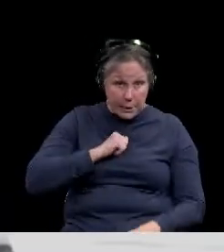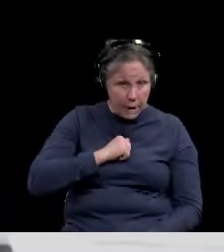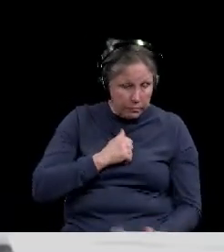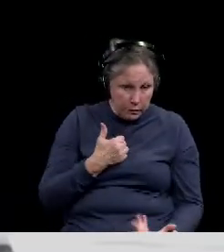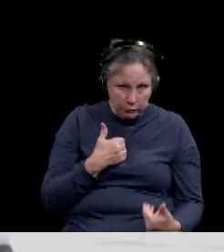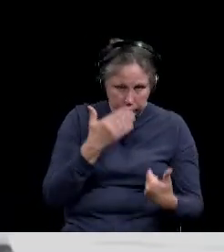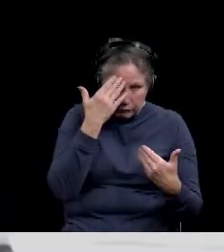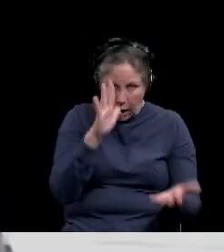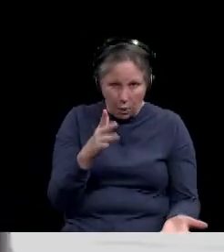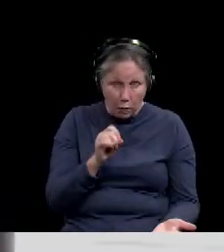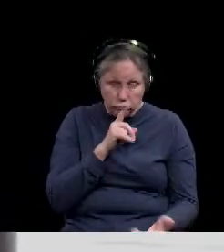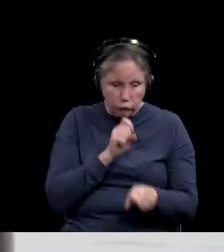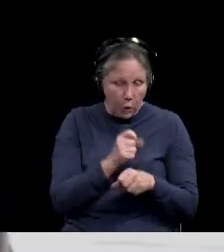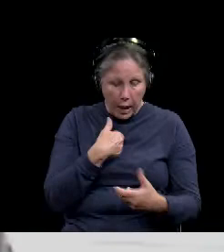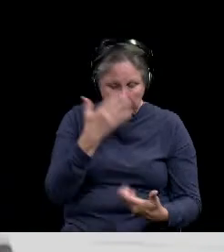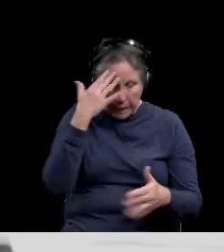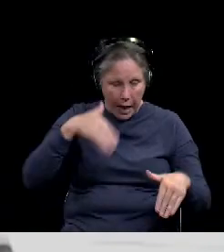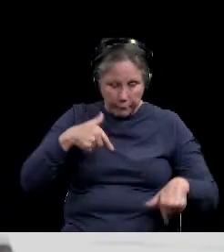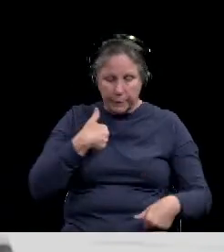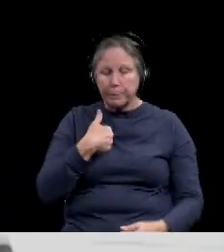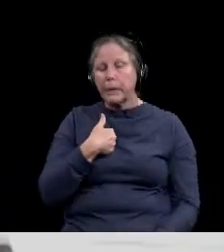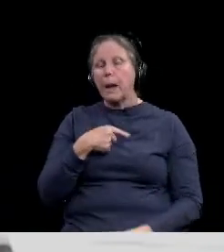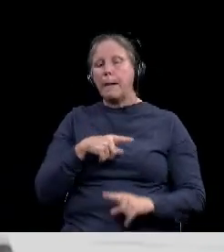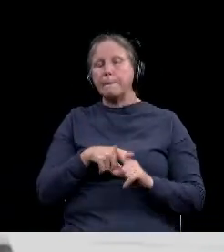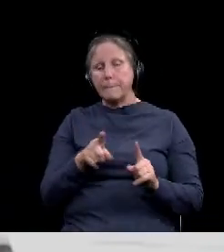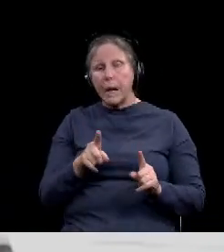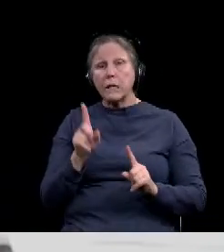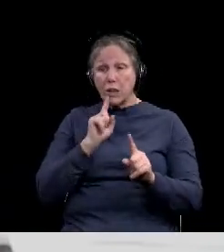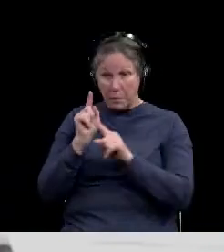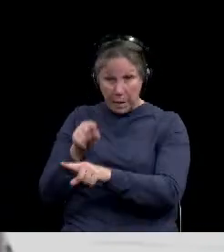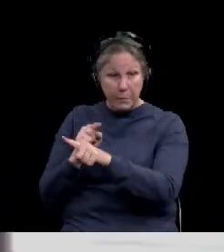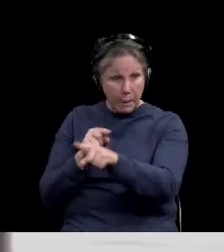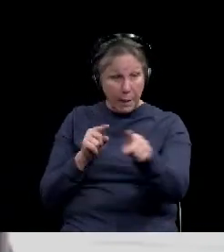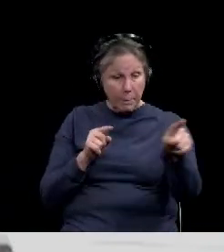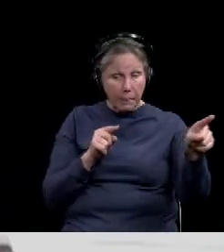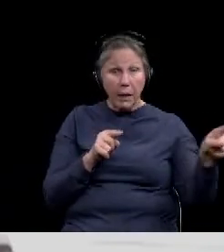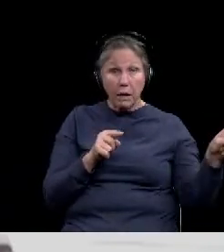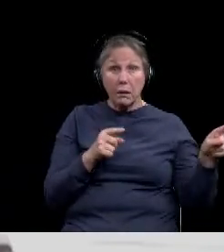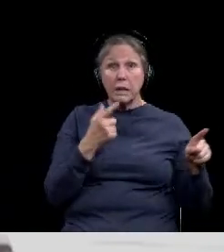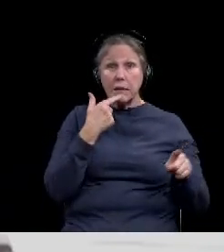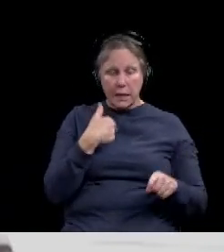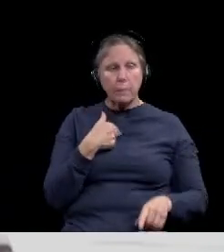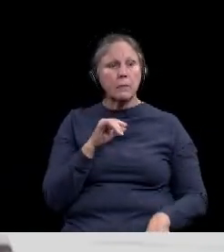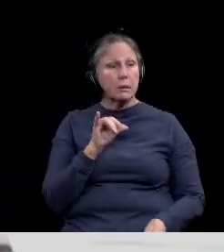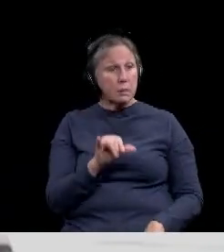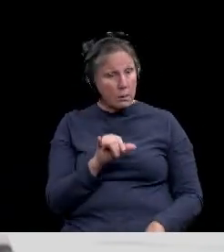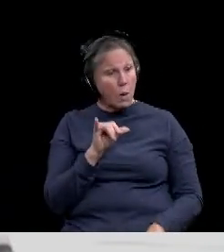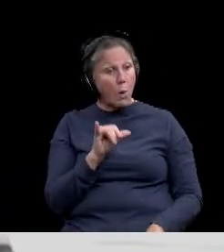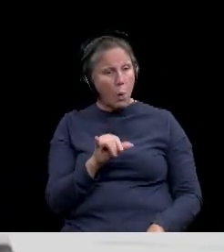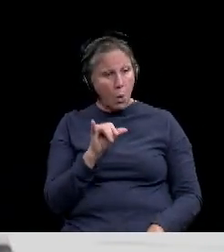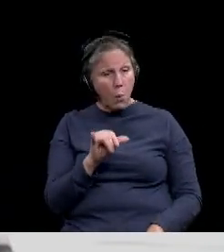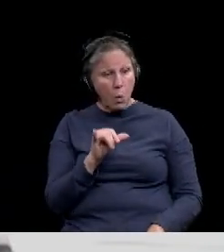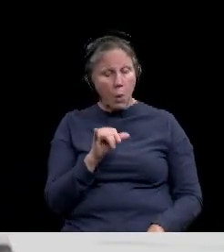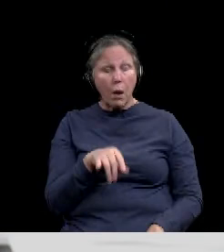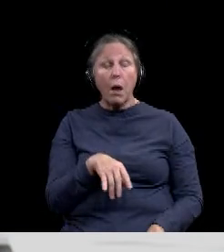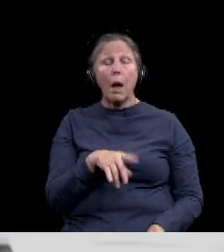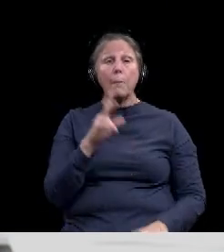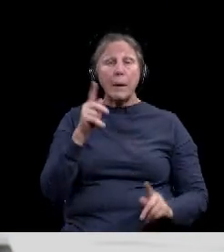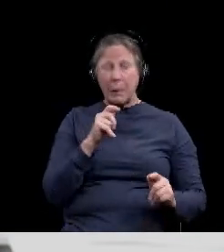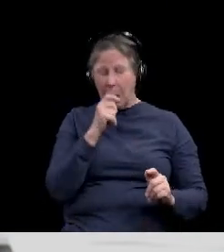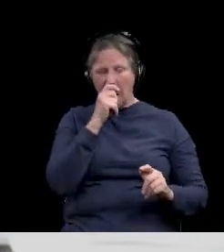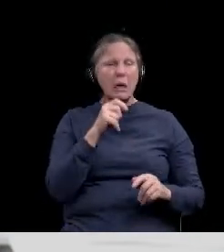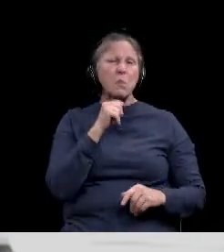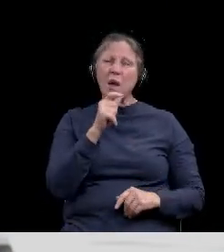speak to it personally, but, uh, having, having had conversations with a number of people who have been tested, it's, it's far less uncomfortable than,